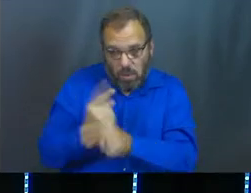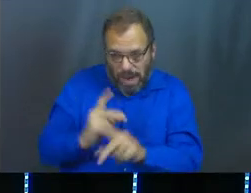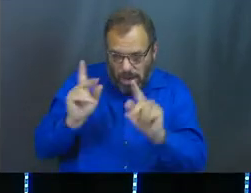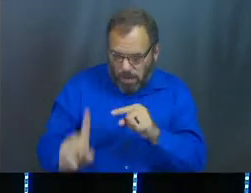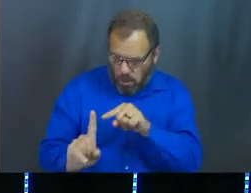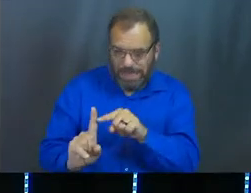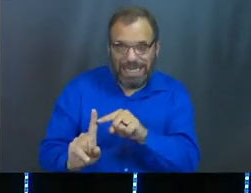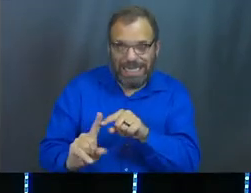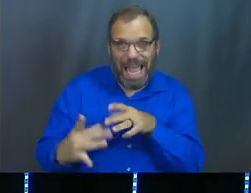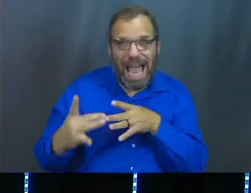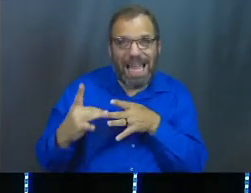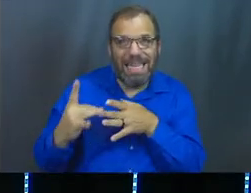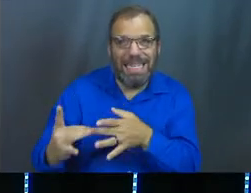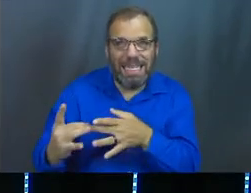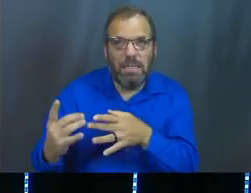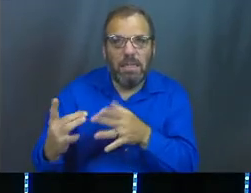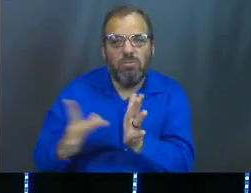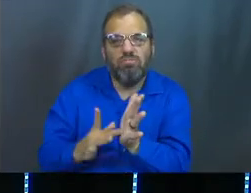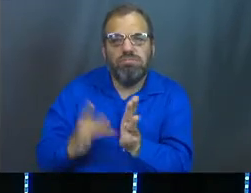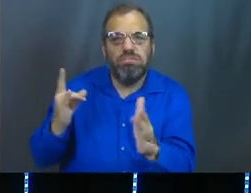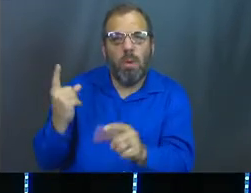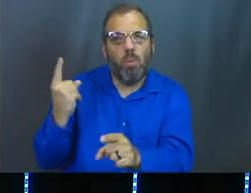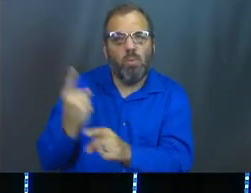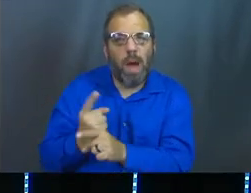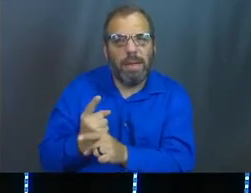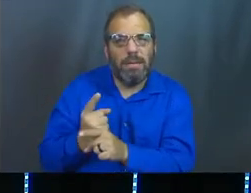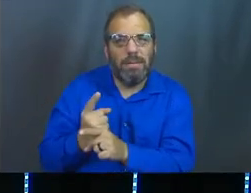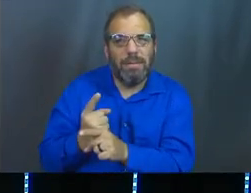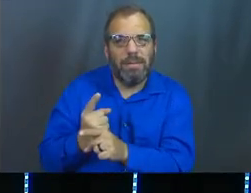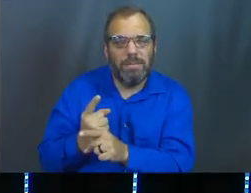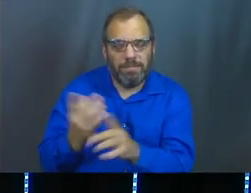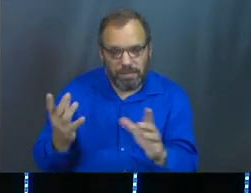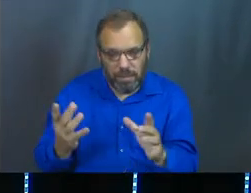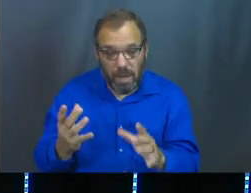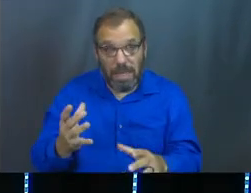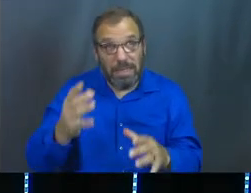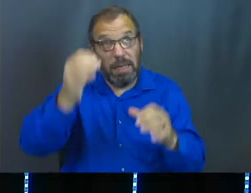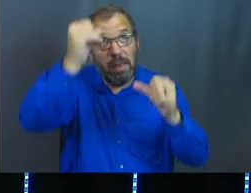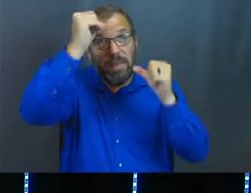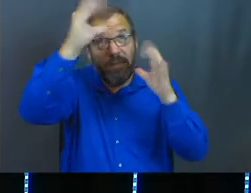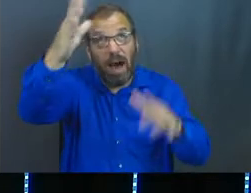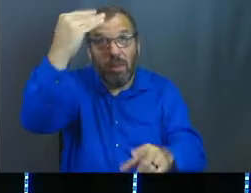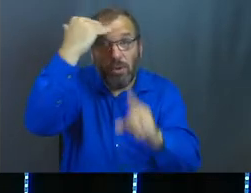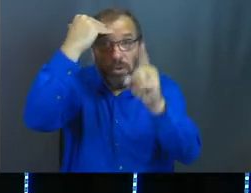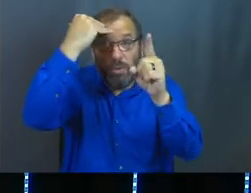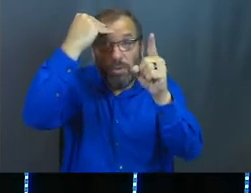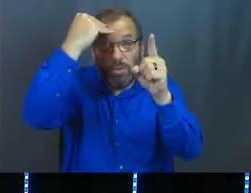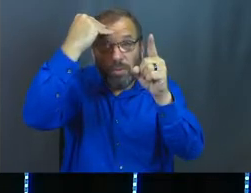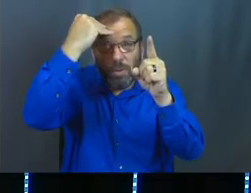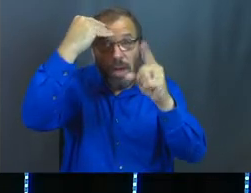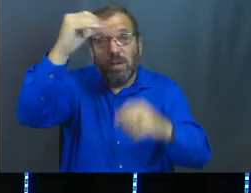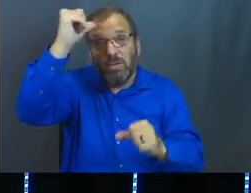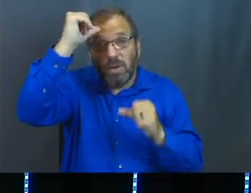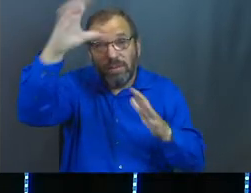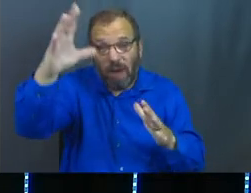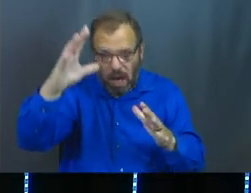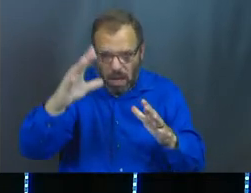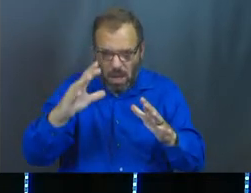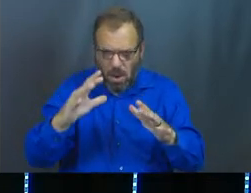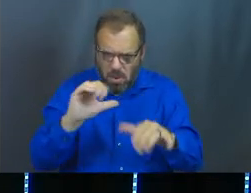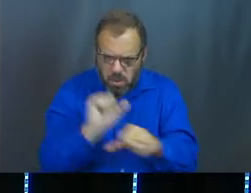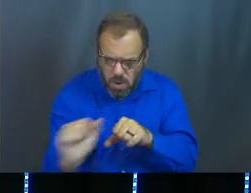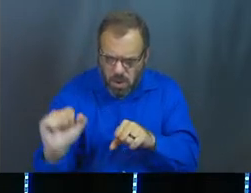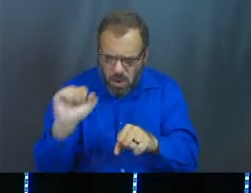person leading them to utilize it in the right way. See, the father knew that. And so the father has been